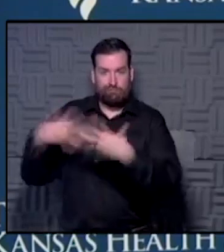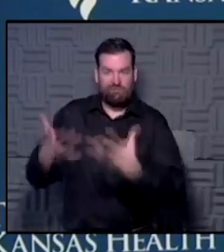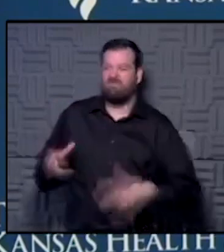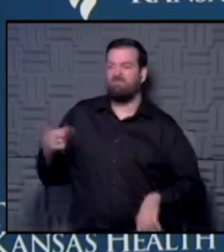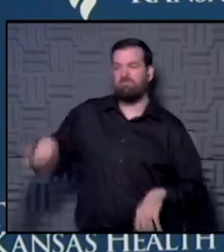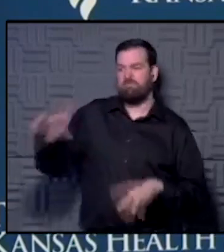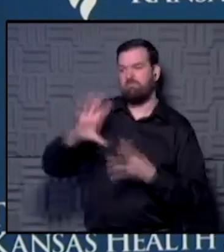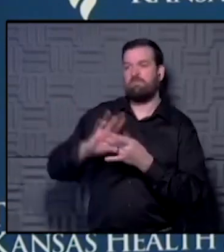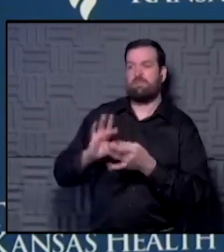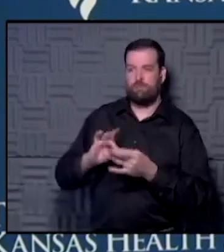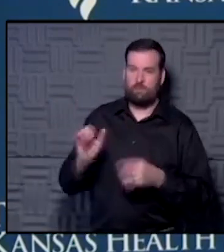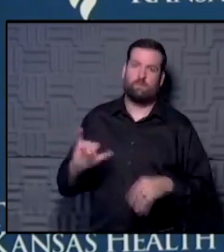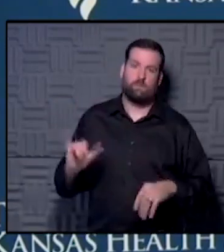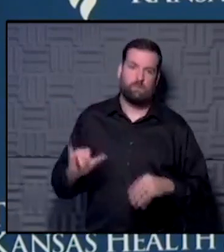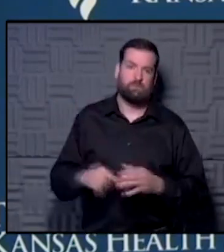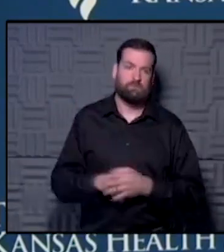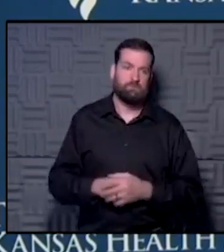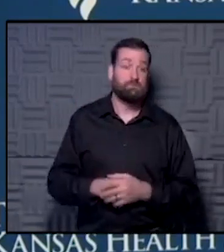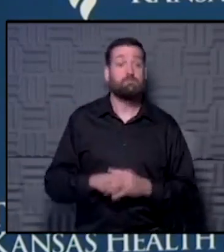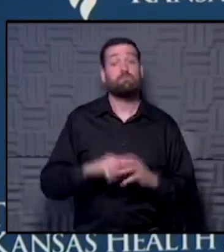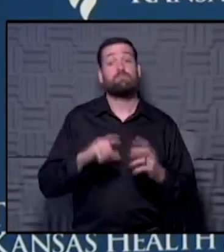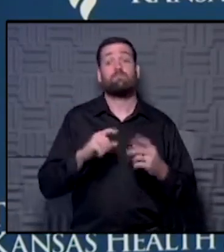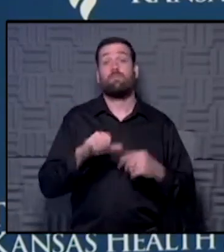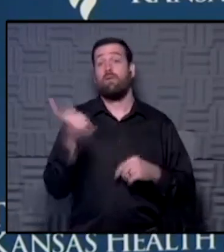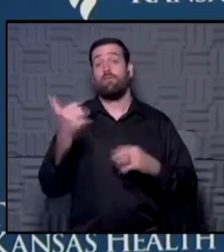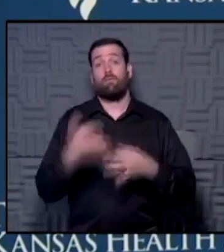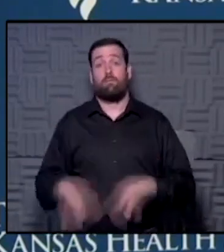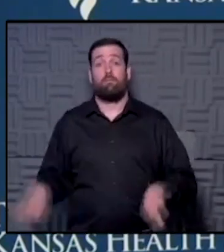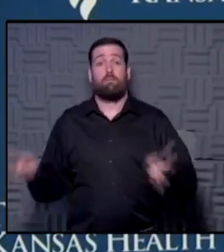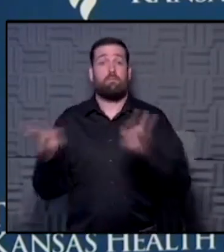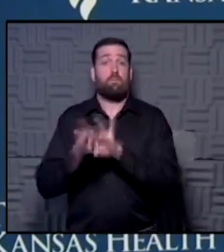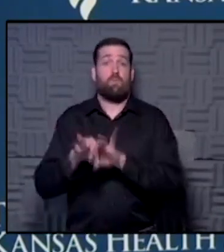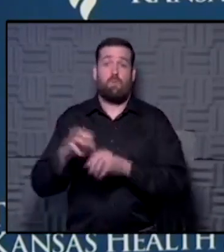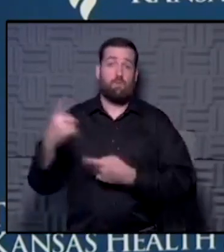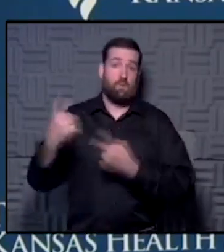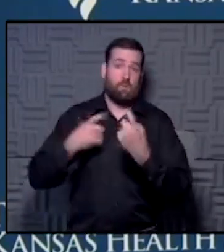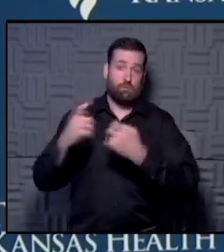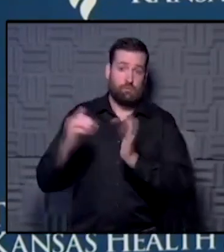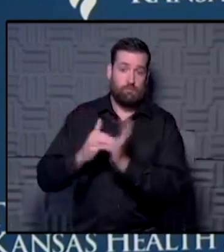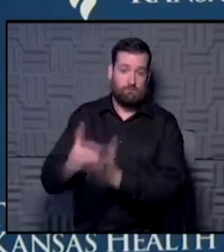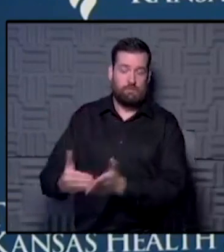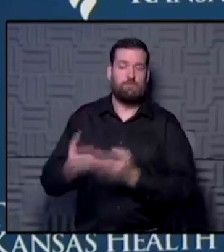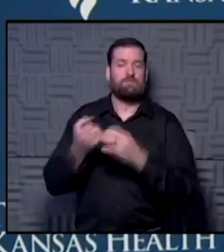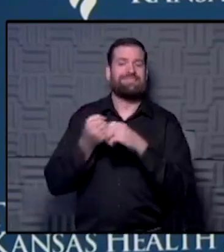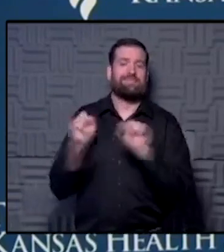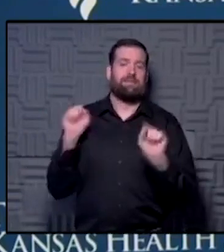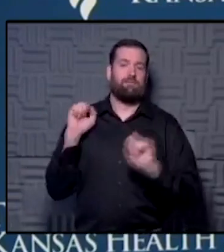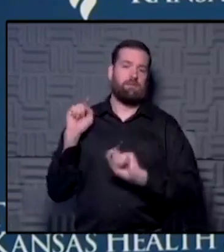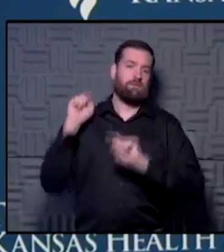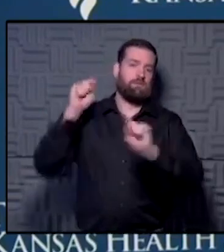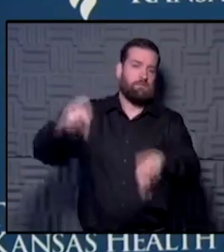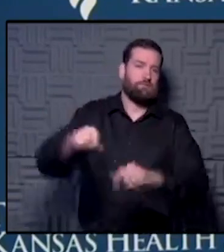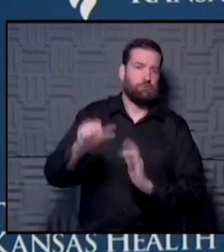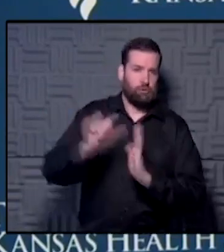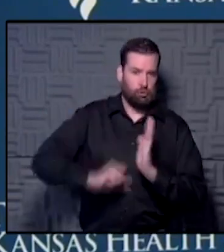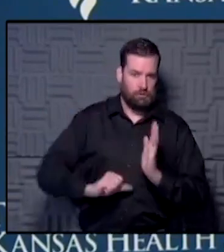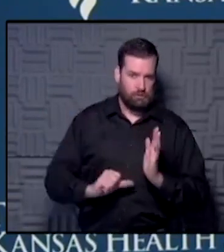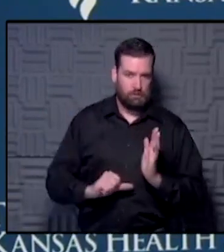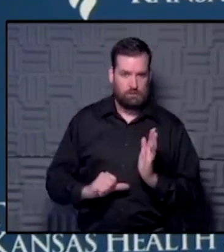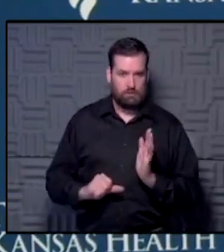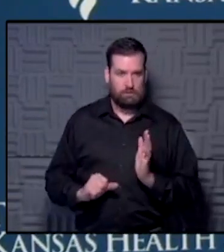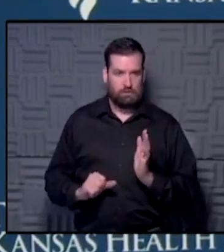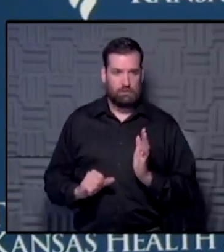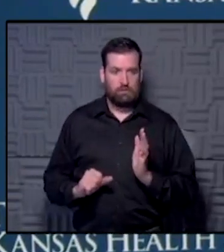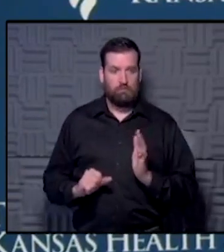talking about as well. I think the other important thing that we get questions about is the safety of going to surgery. And that is